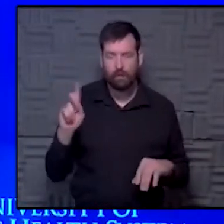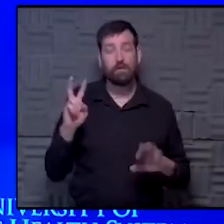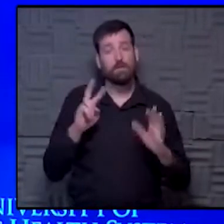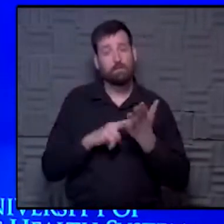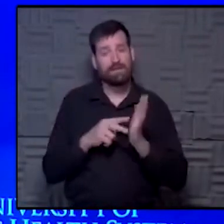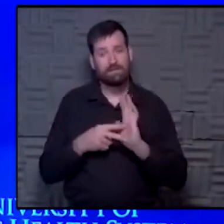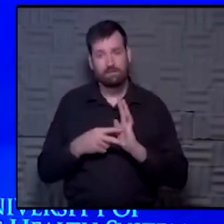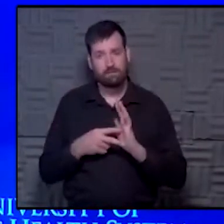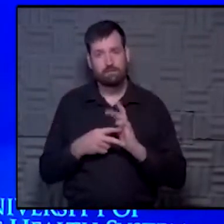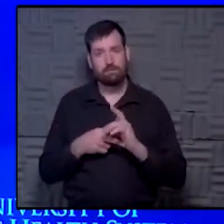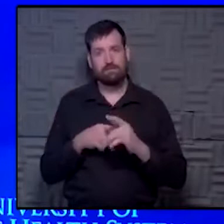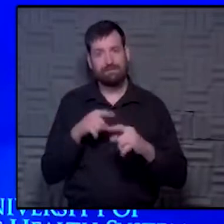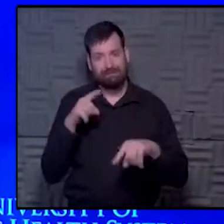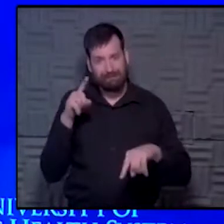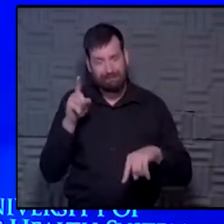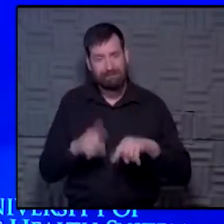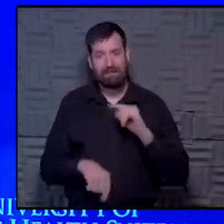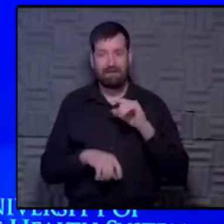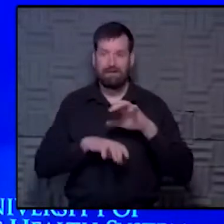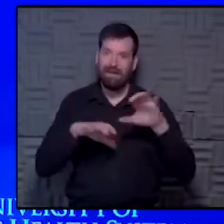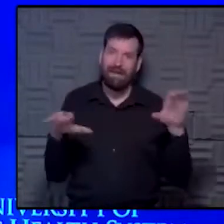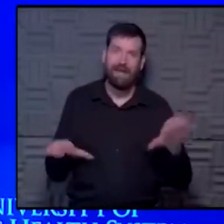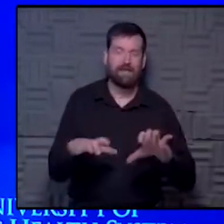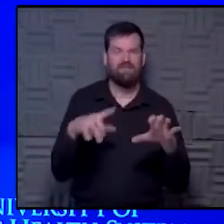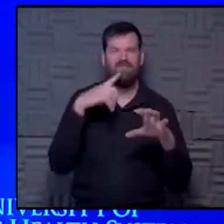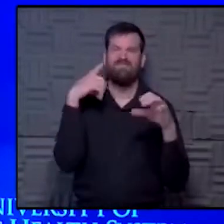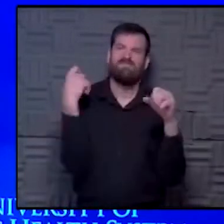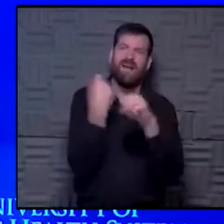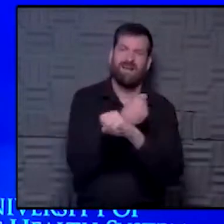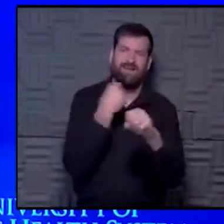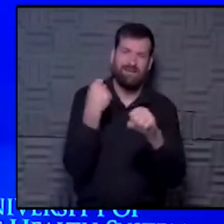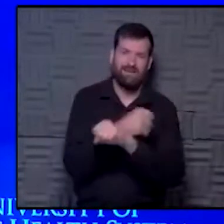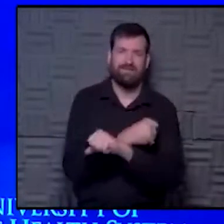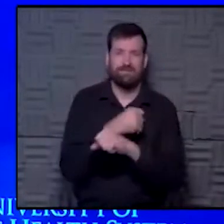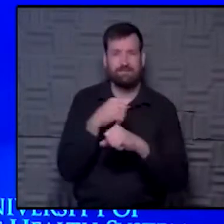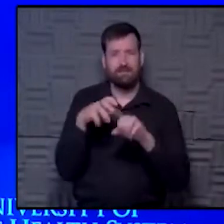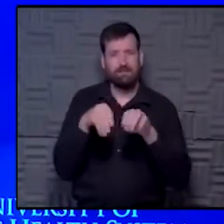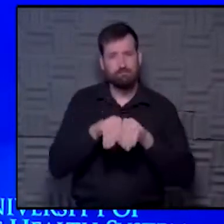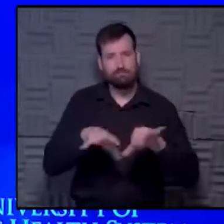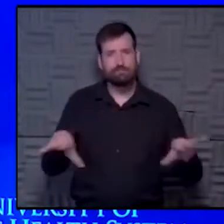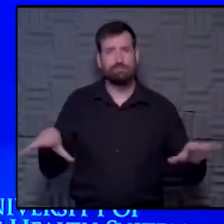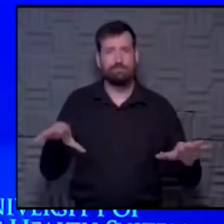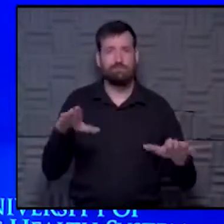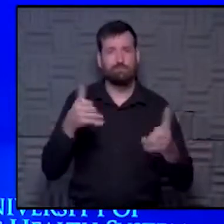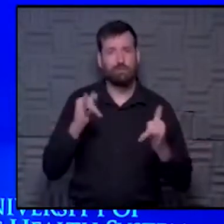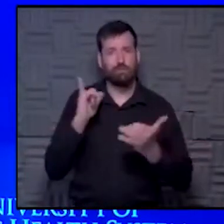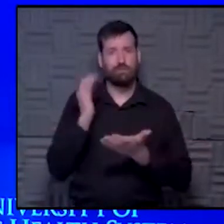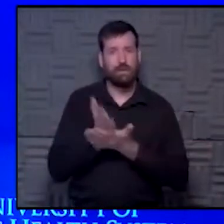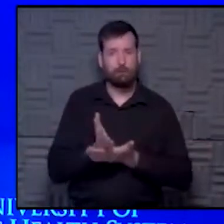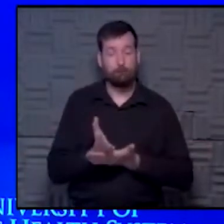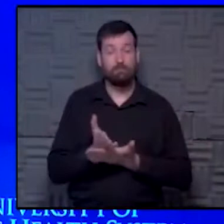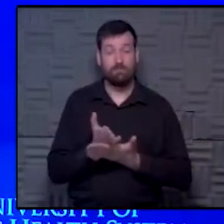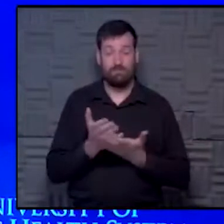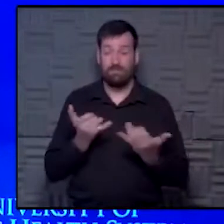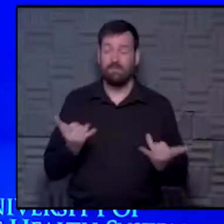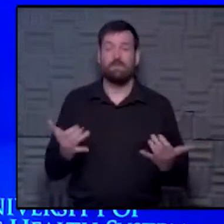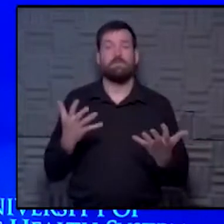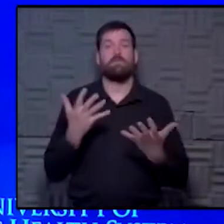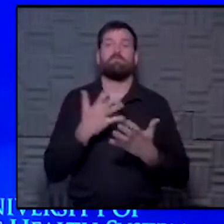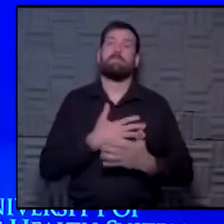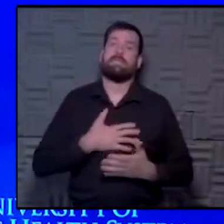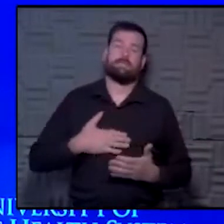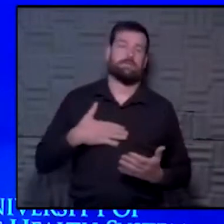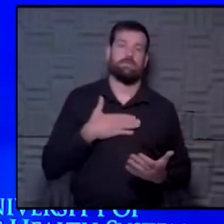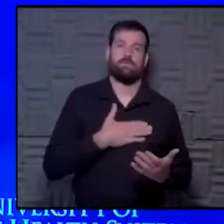means we can't be active in fighting that transmission and stopping it. And so this is actually an active plea to anyone who